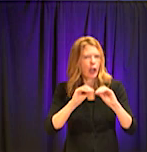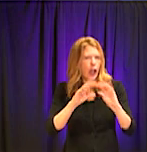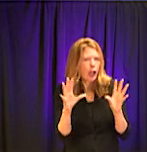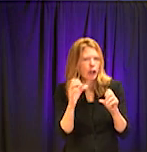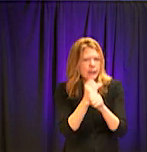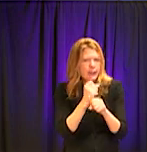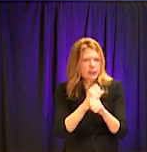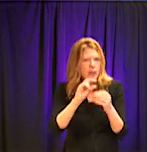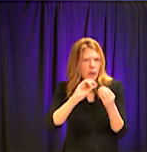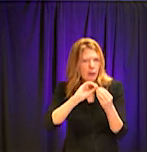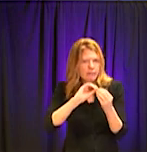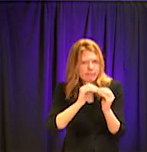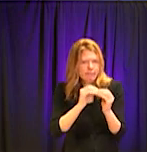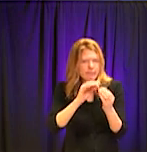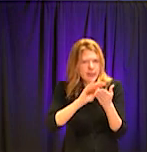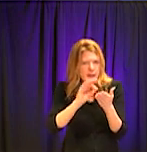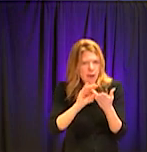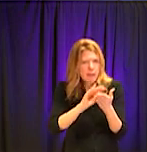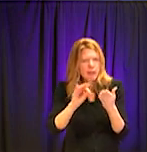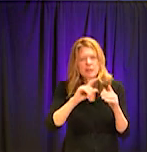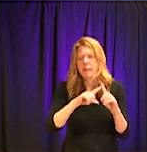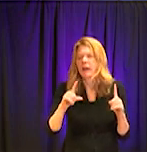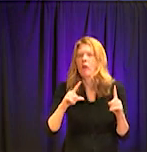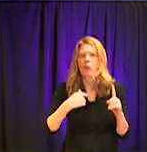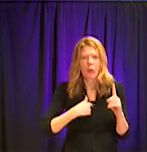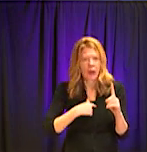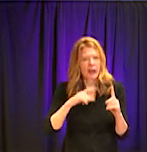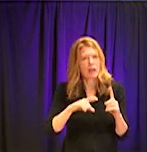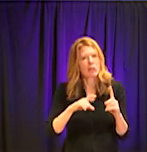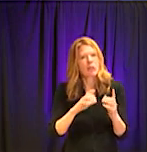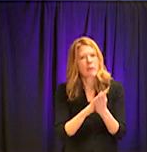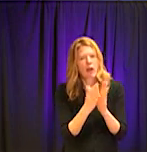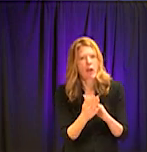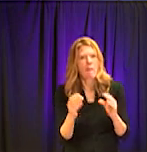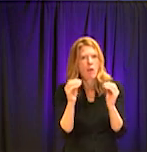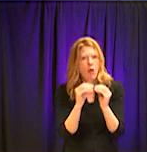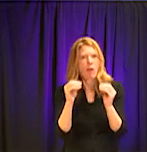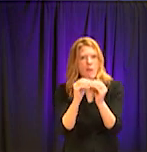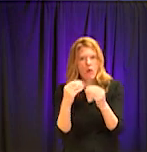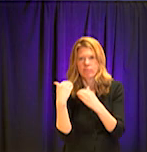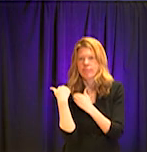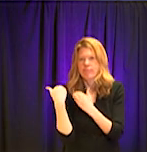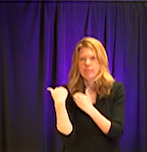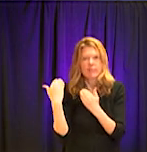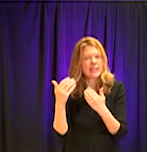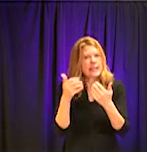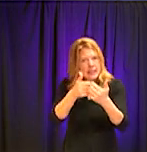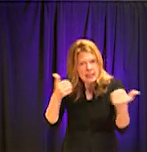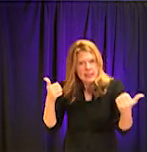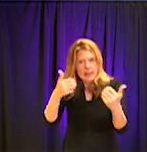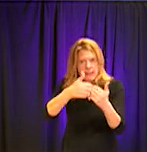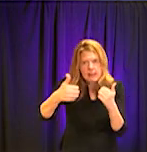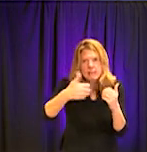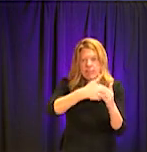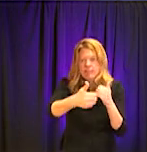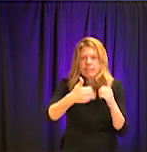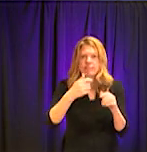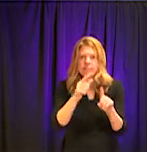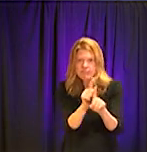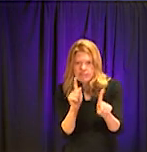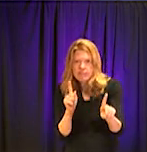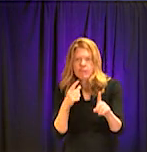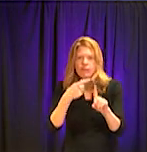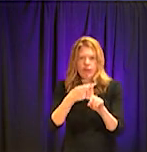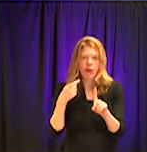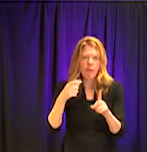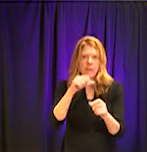we need to do. And that is physical distancing, um, trying to, uh, decrease the spread of the illness, uh, for people that are ill,